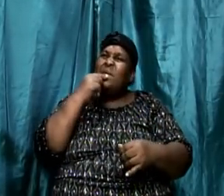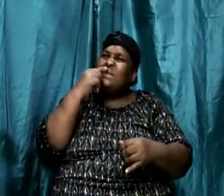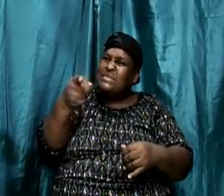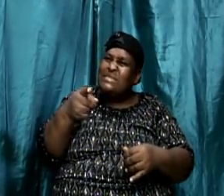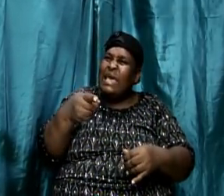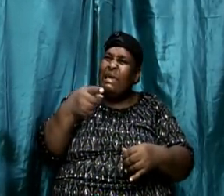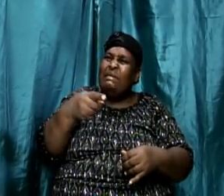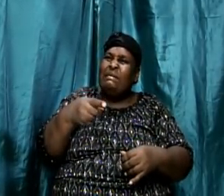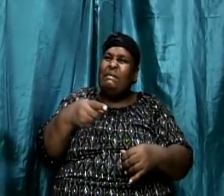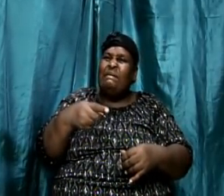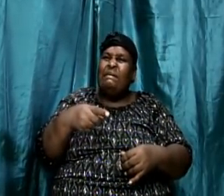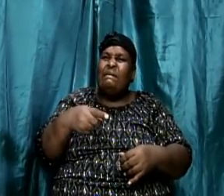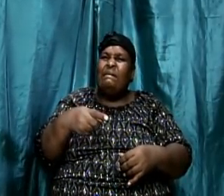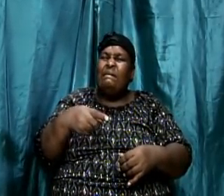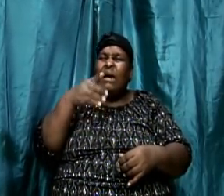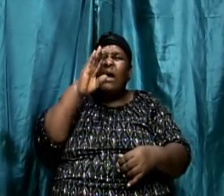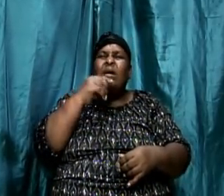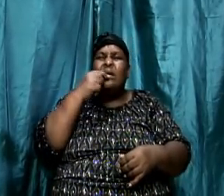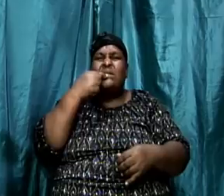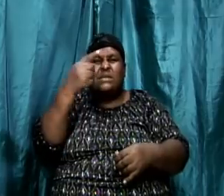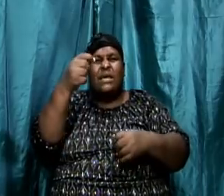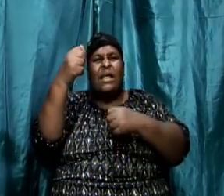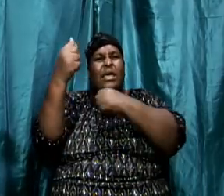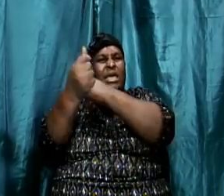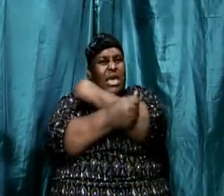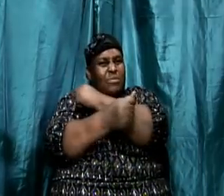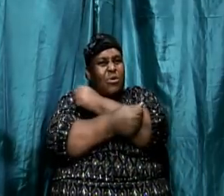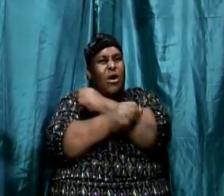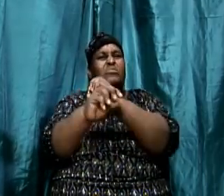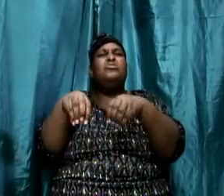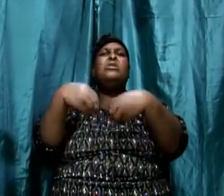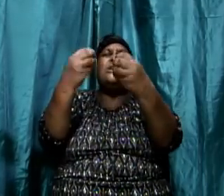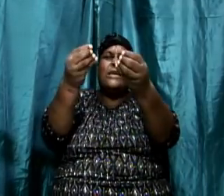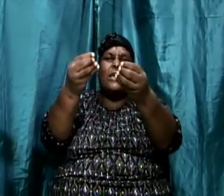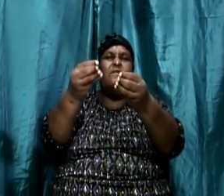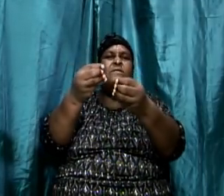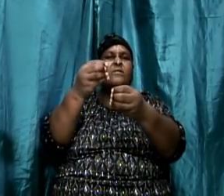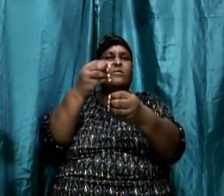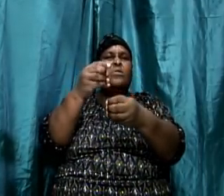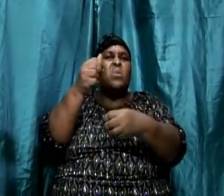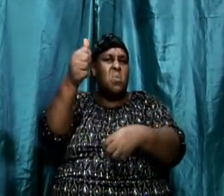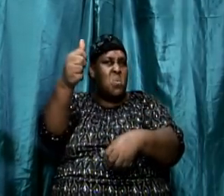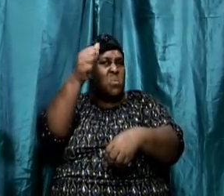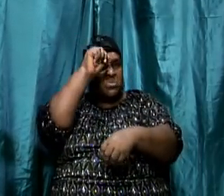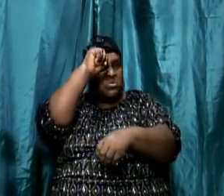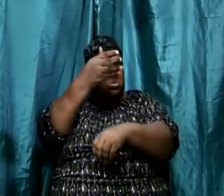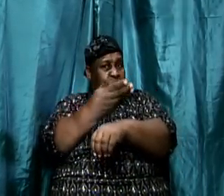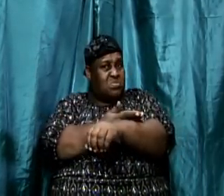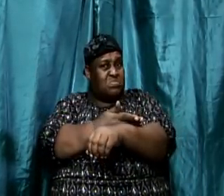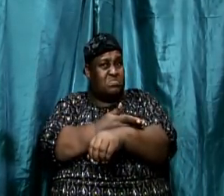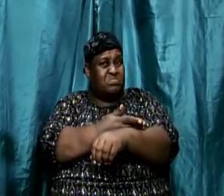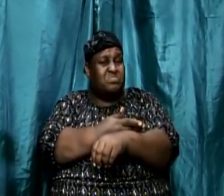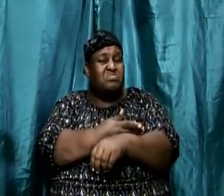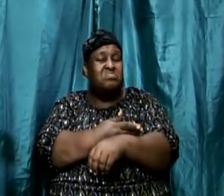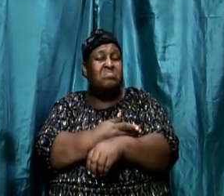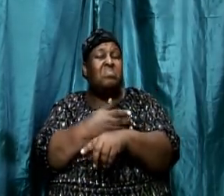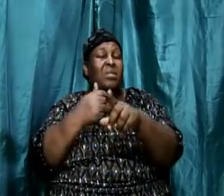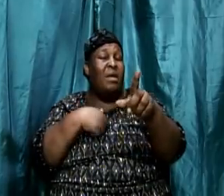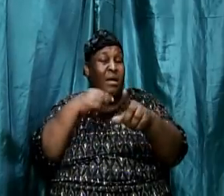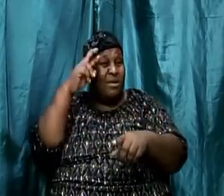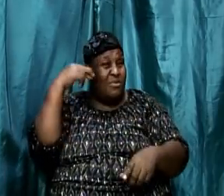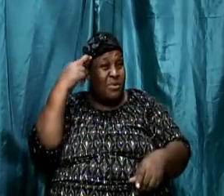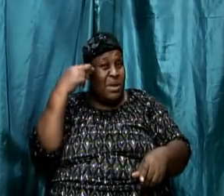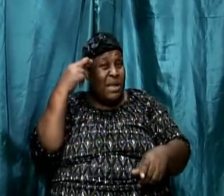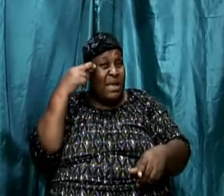don't just want to read it one time. I want to read it over and over. Because there is so much in that, that I can get out of it. I realize that,